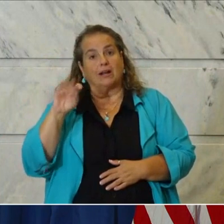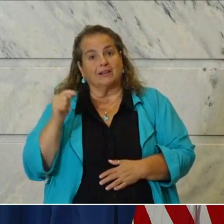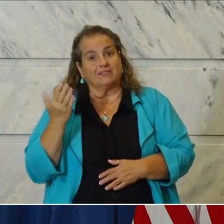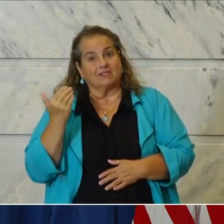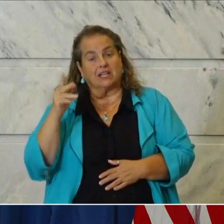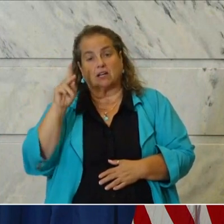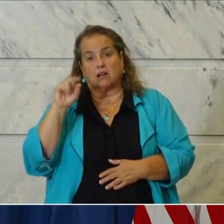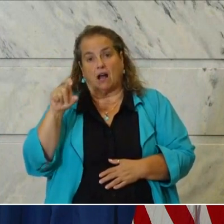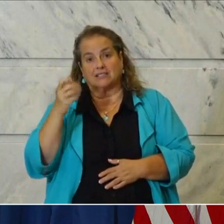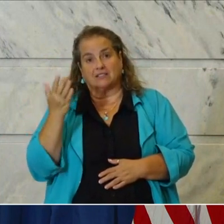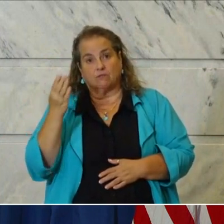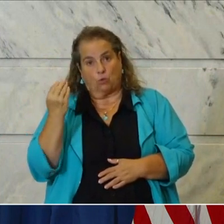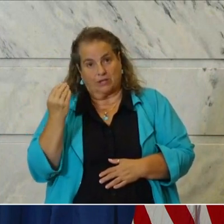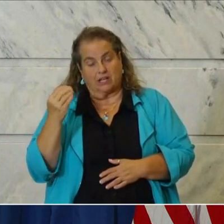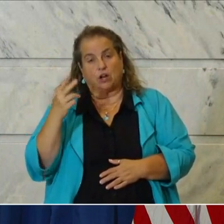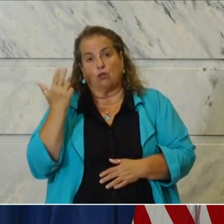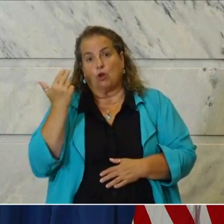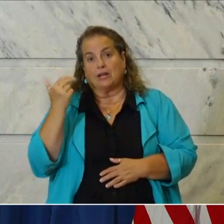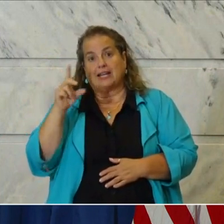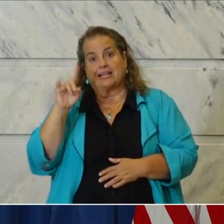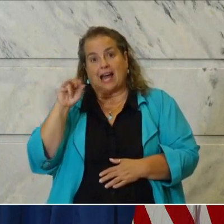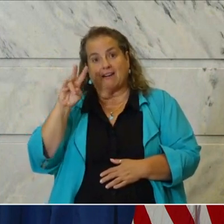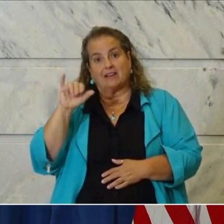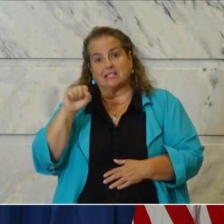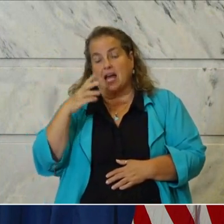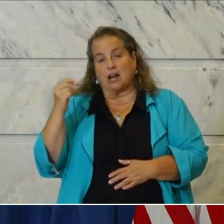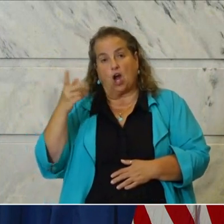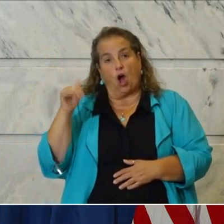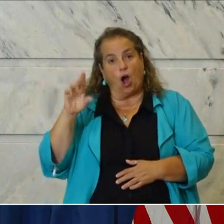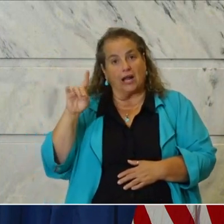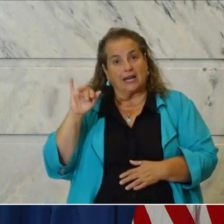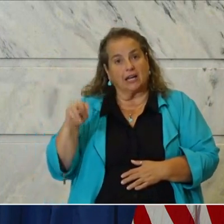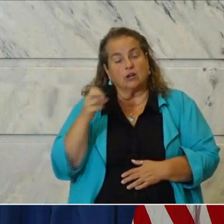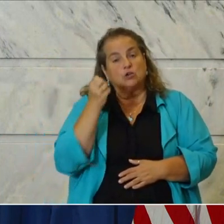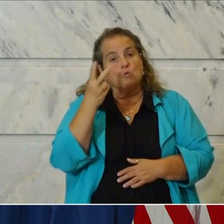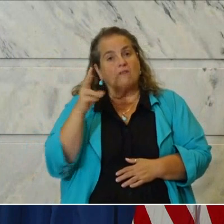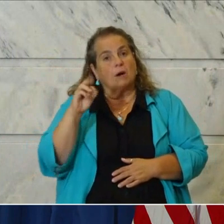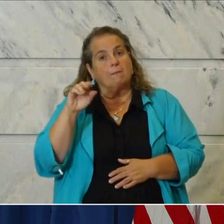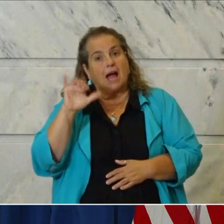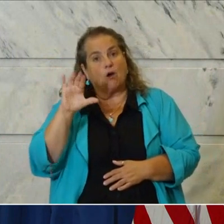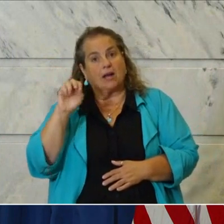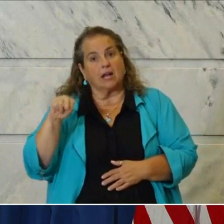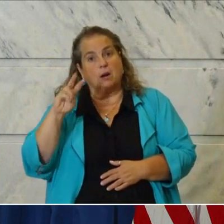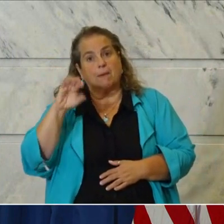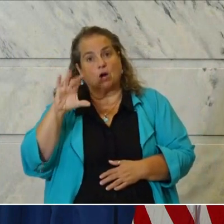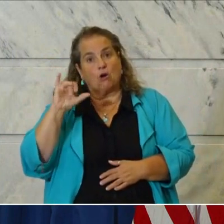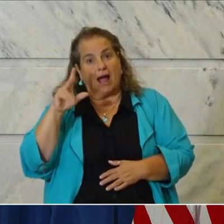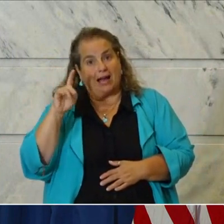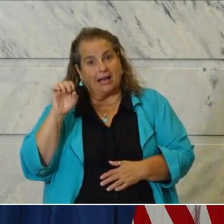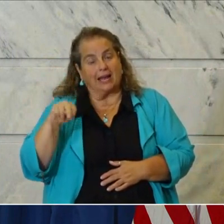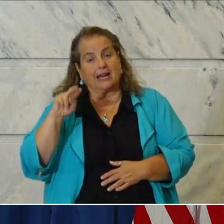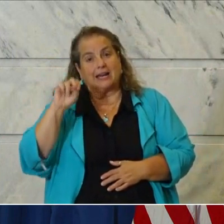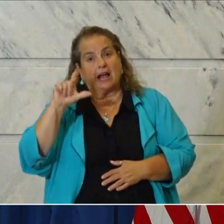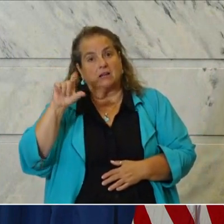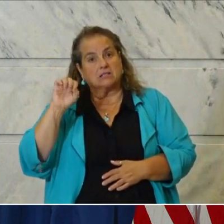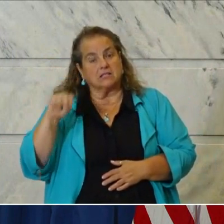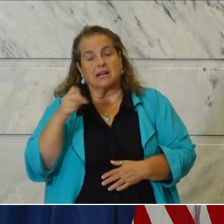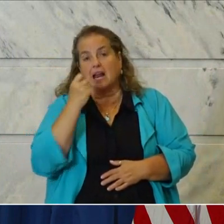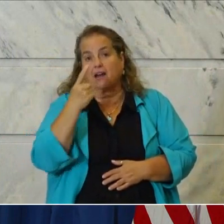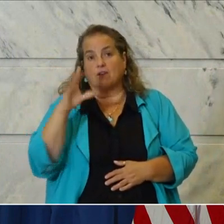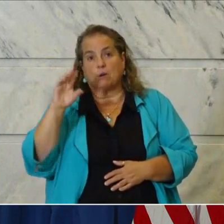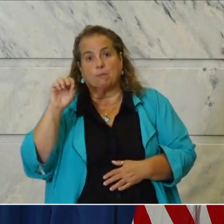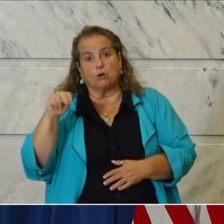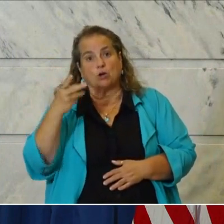Knox 14 13 and Davis and and Harden 12 and Marion McCracken Nelson 11 and Boone